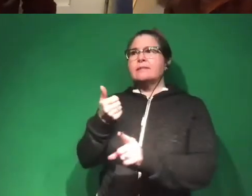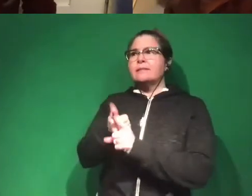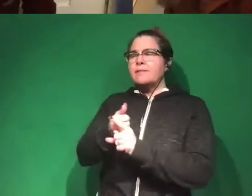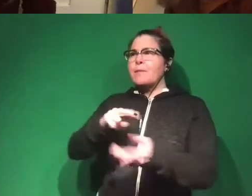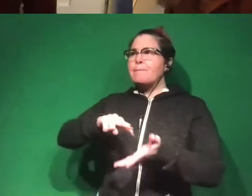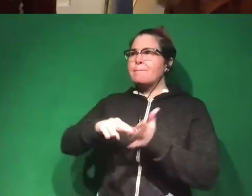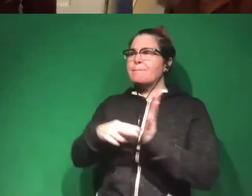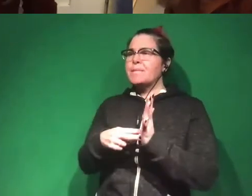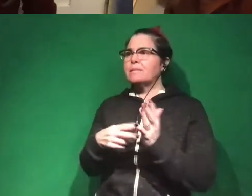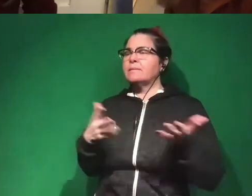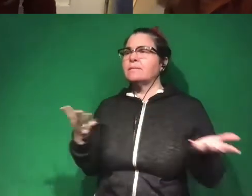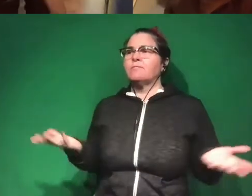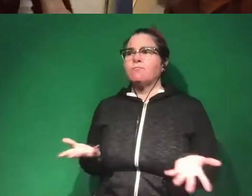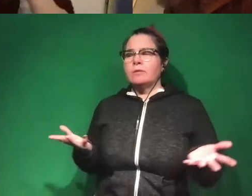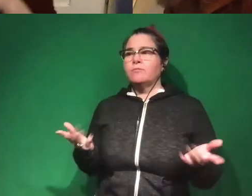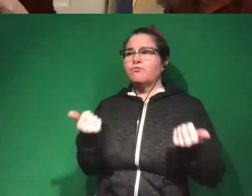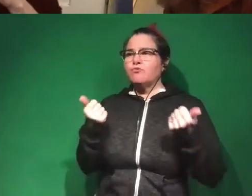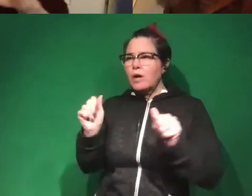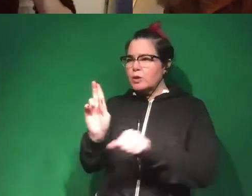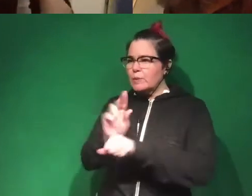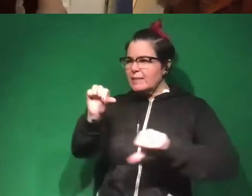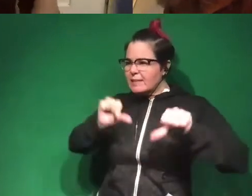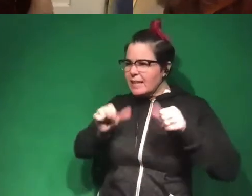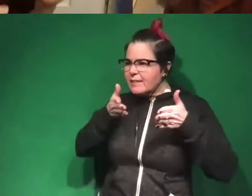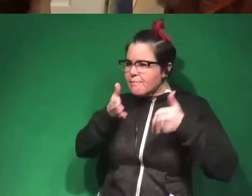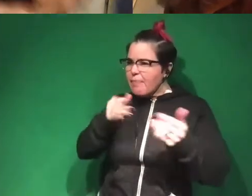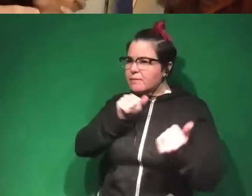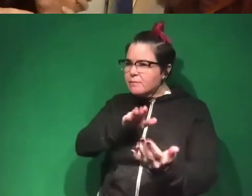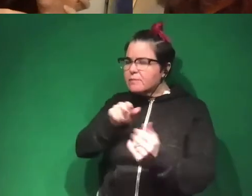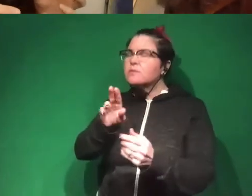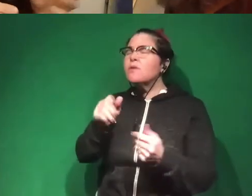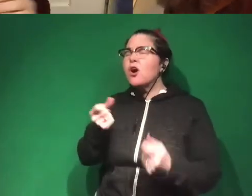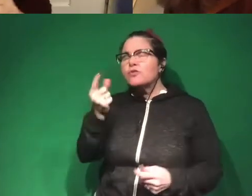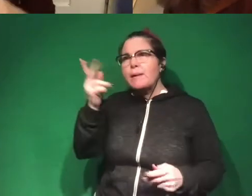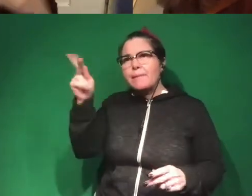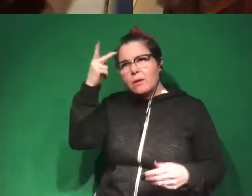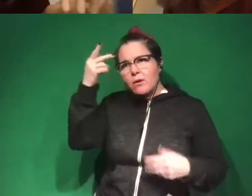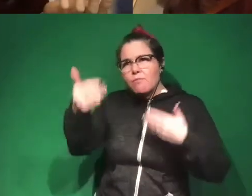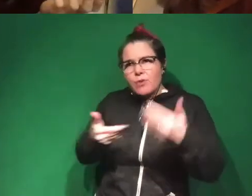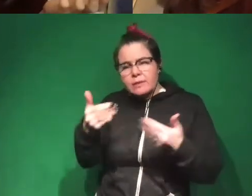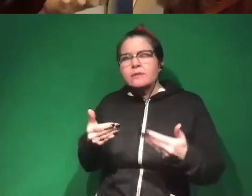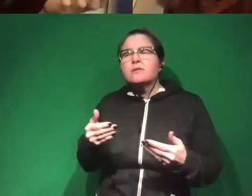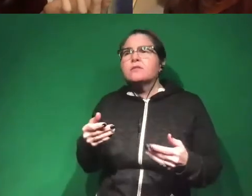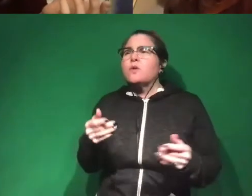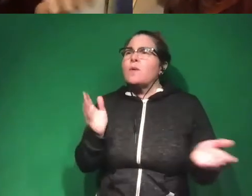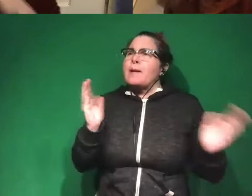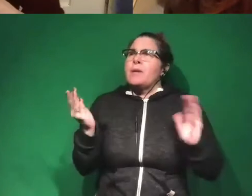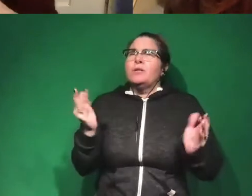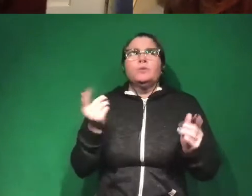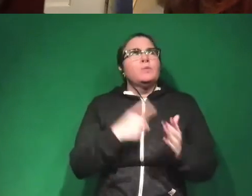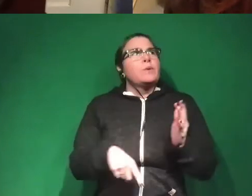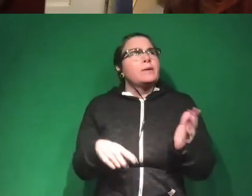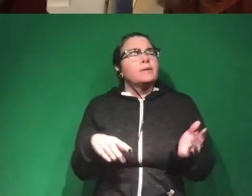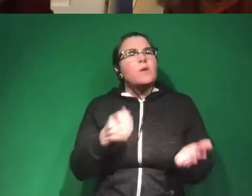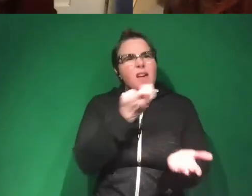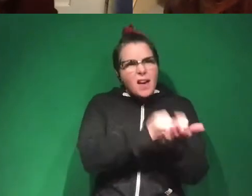basically trying to use scientific methods to understand political processes. So I think the quickest comparison is what